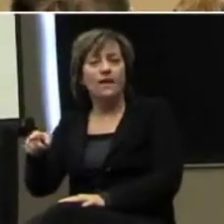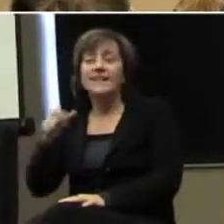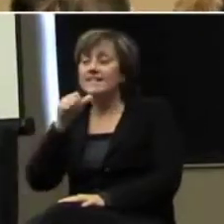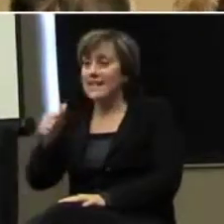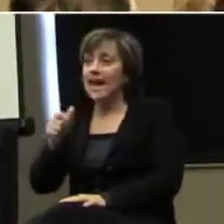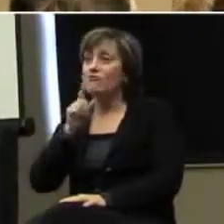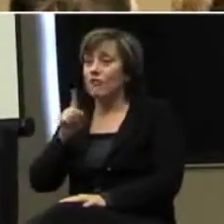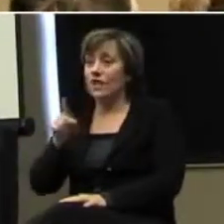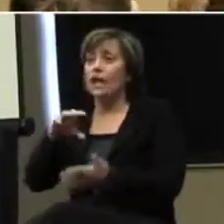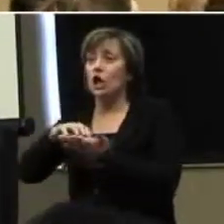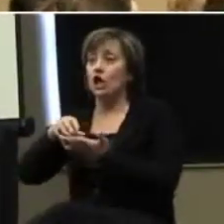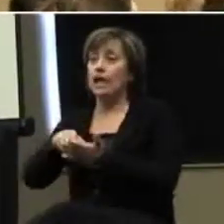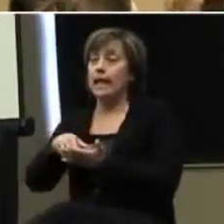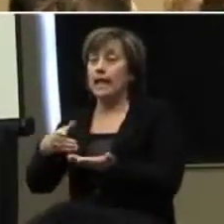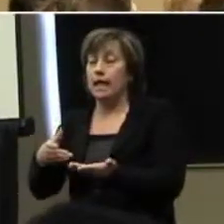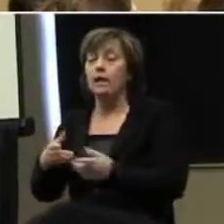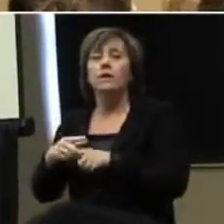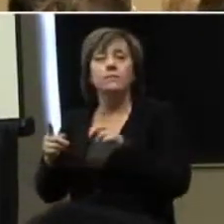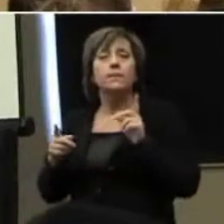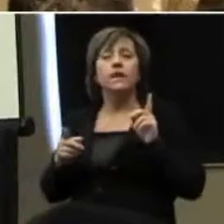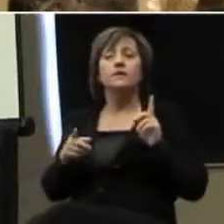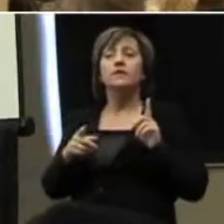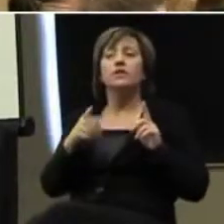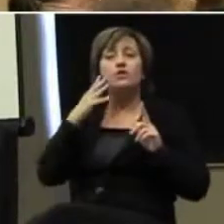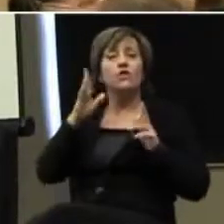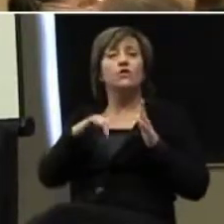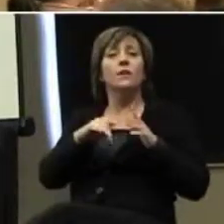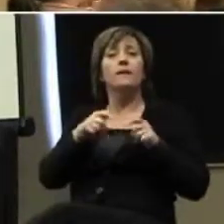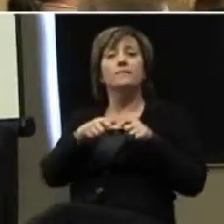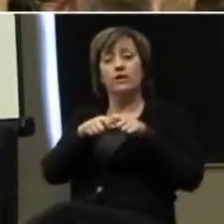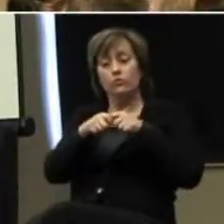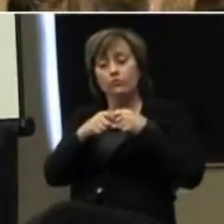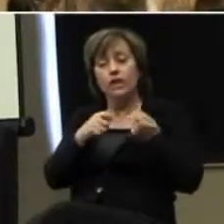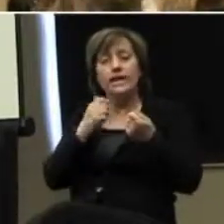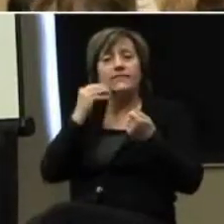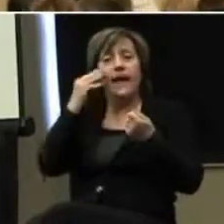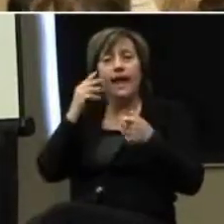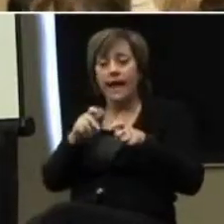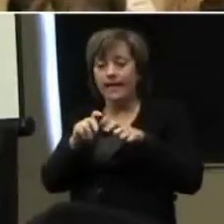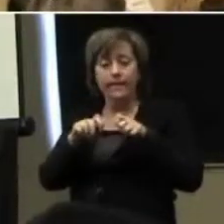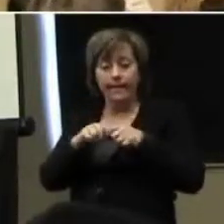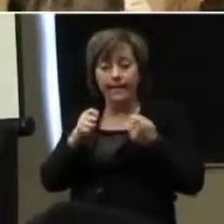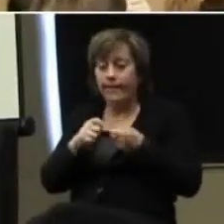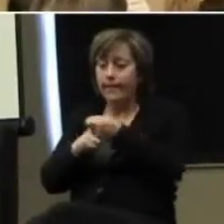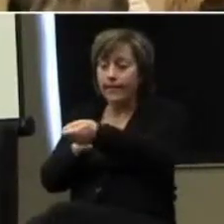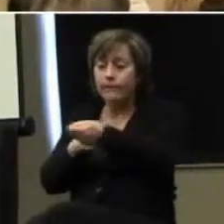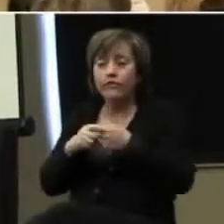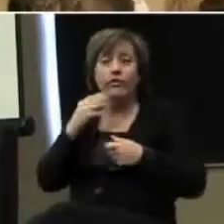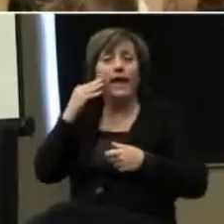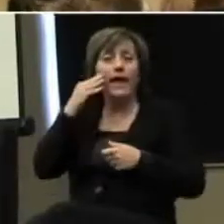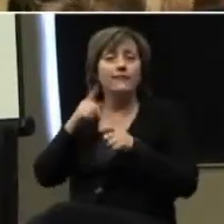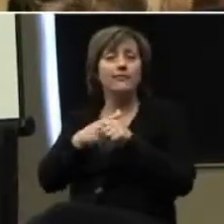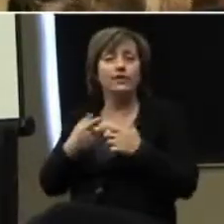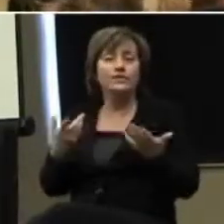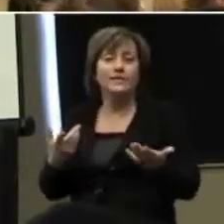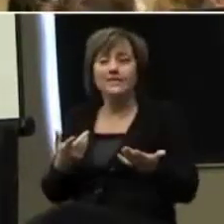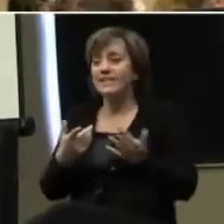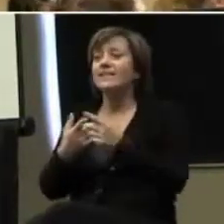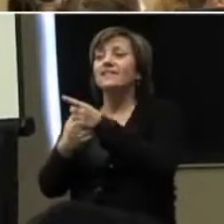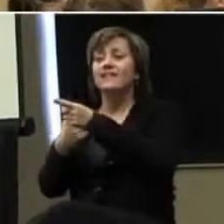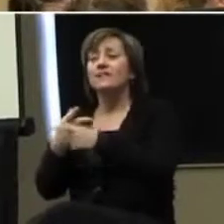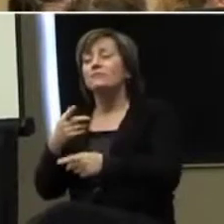know for satiation purposes that you bust off and give her the head first or you give her, you know, a leg. Yeah, so.